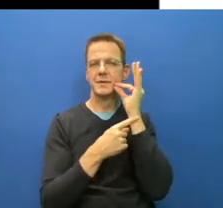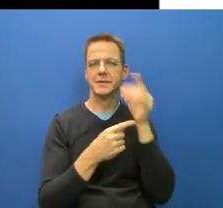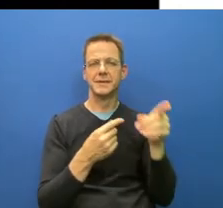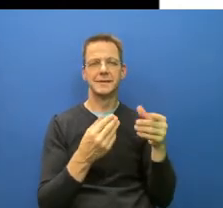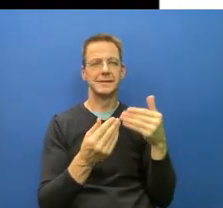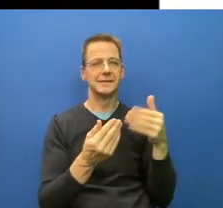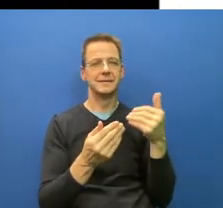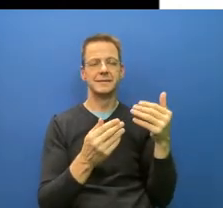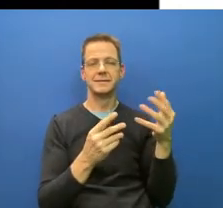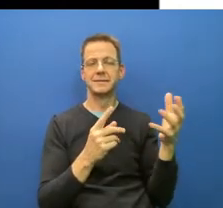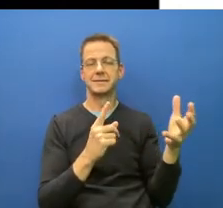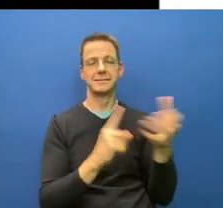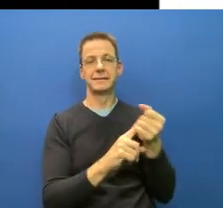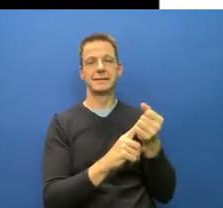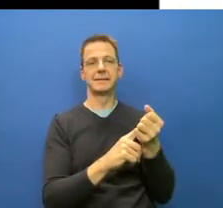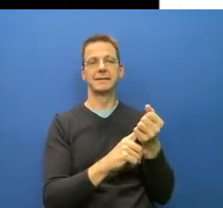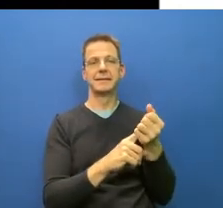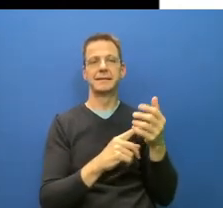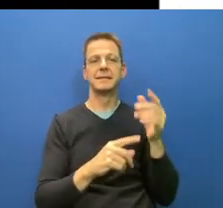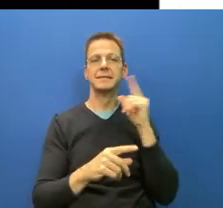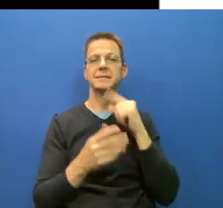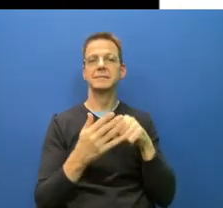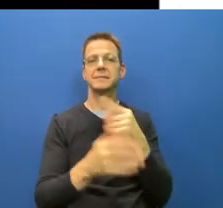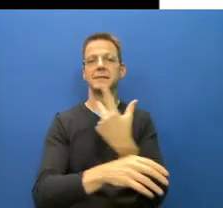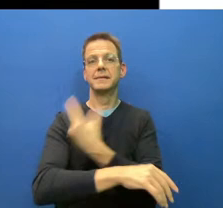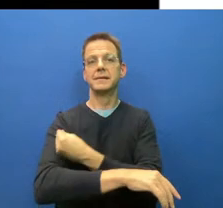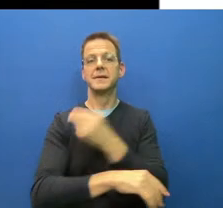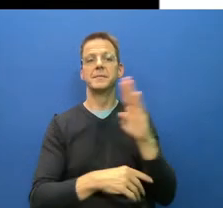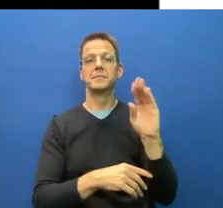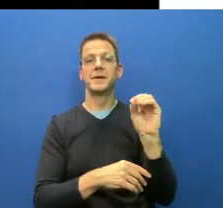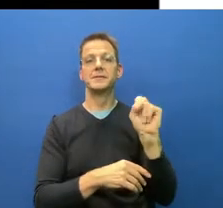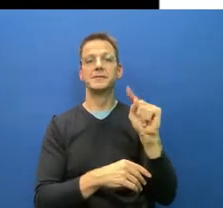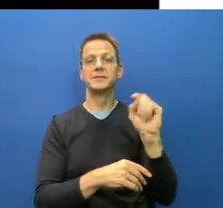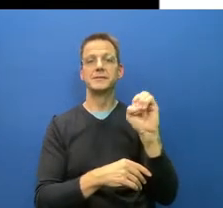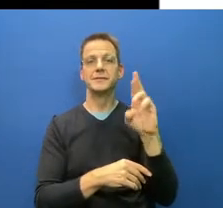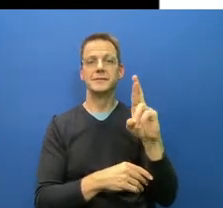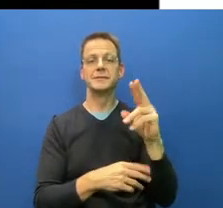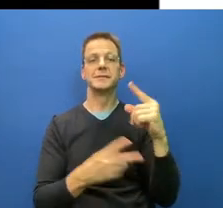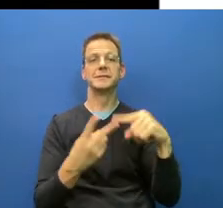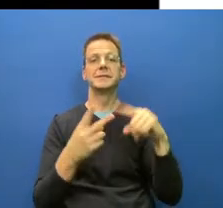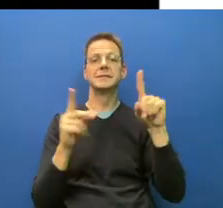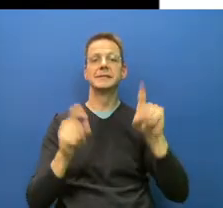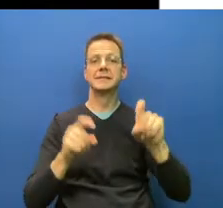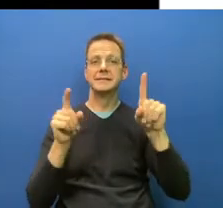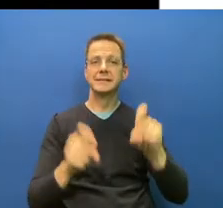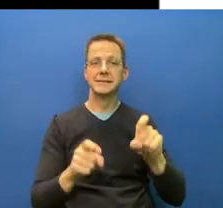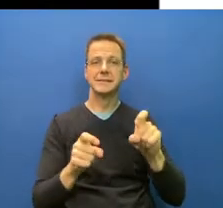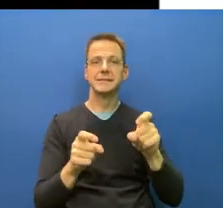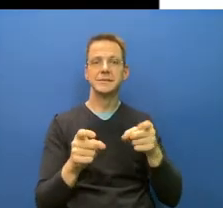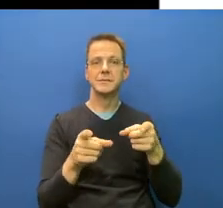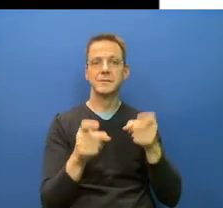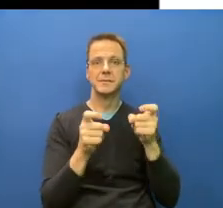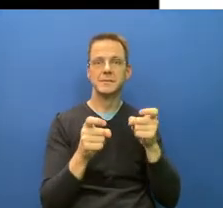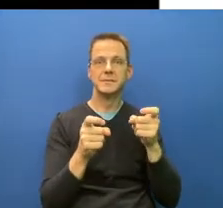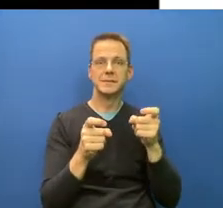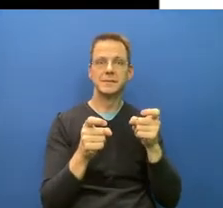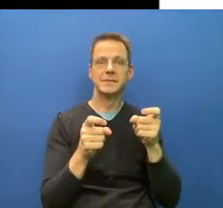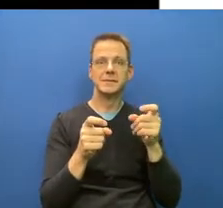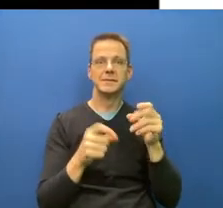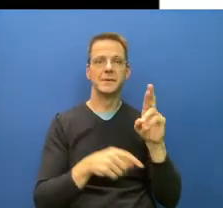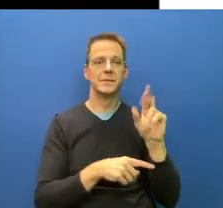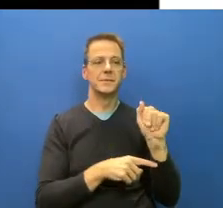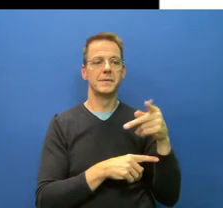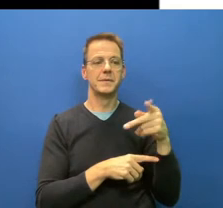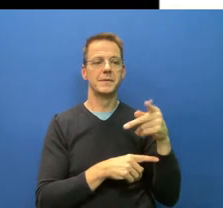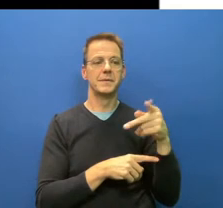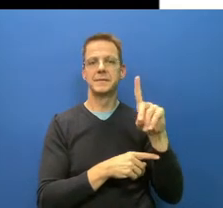little of those. And they are very, very, very effective. So if we would just use them, we could probably drop the